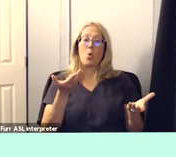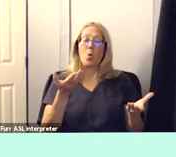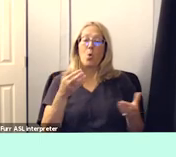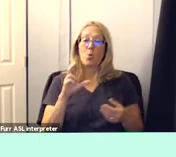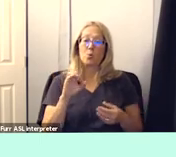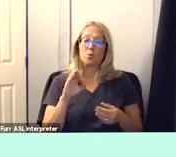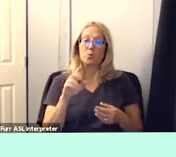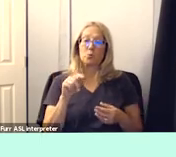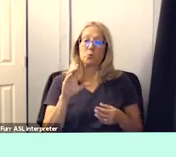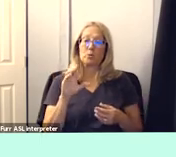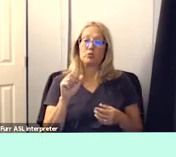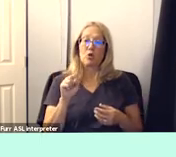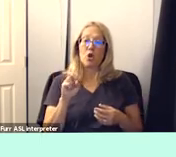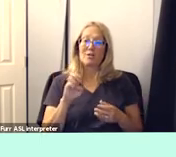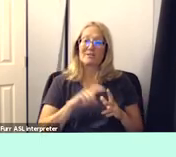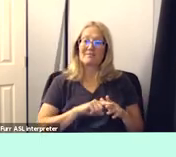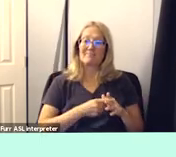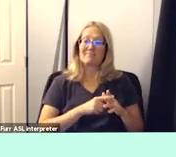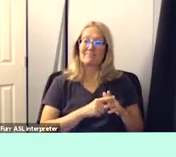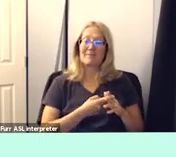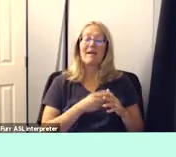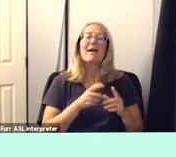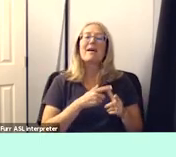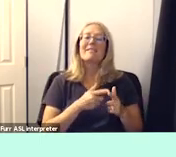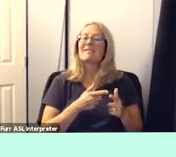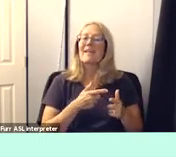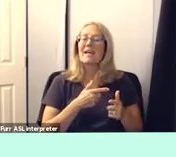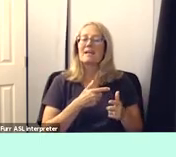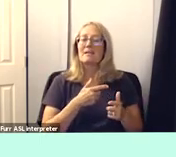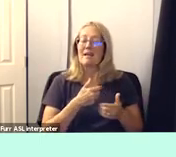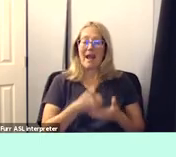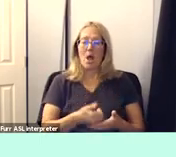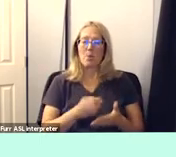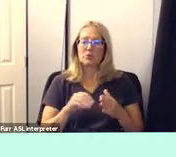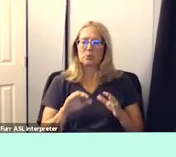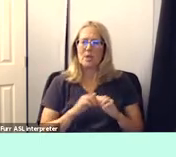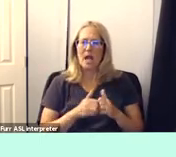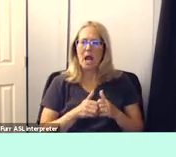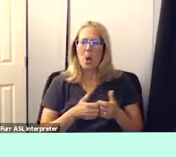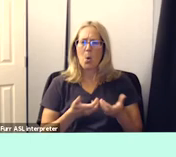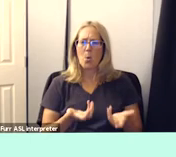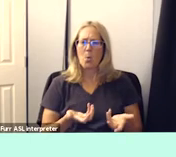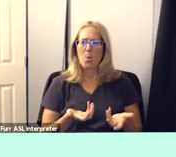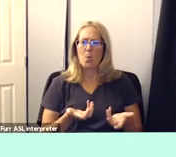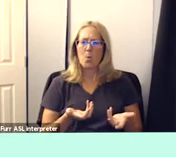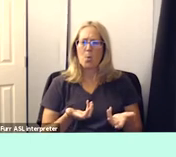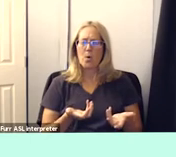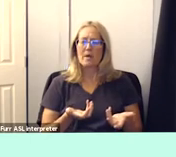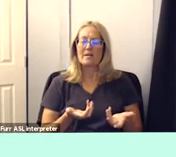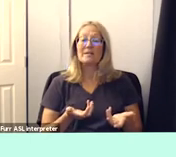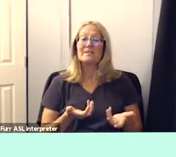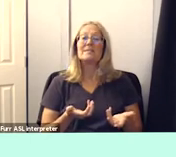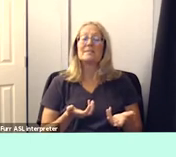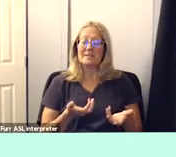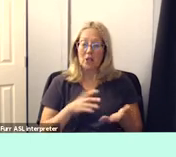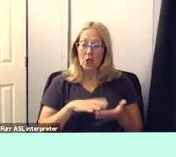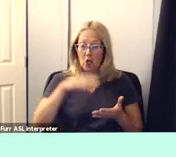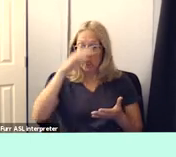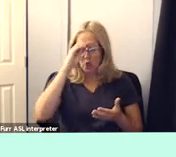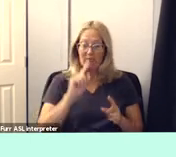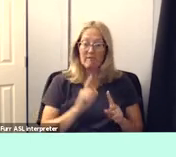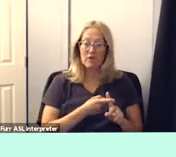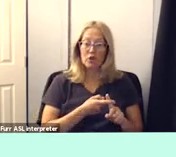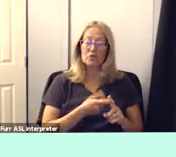we aren't going to be able to help that student ultimately learn how to regulate their behavior